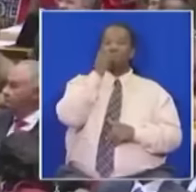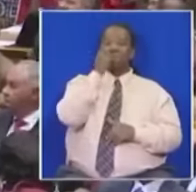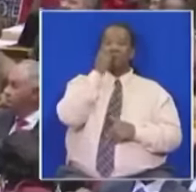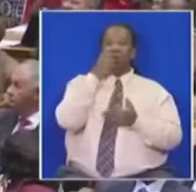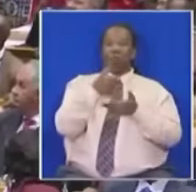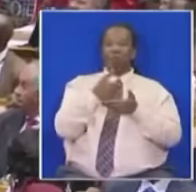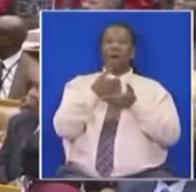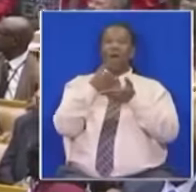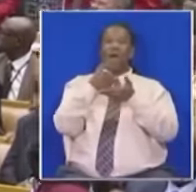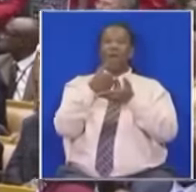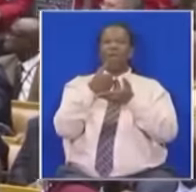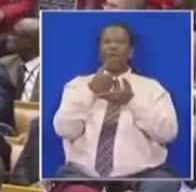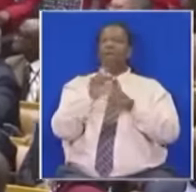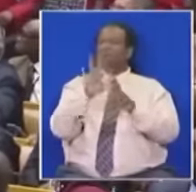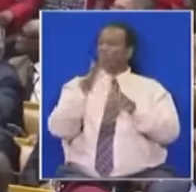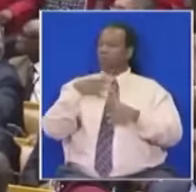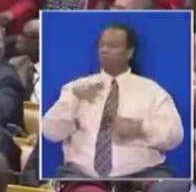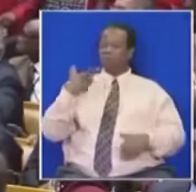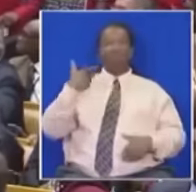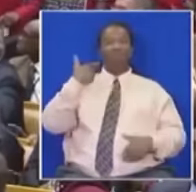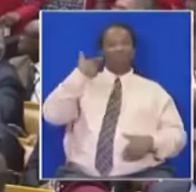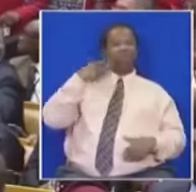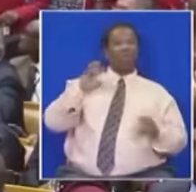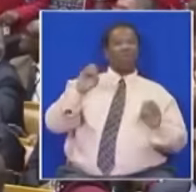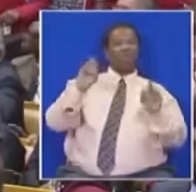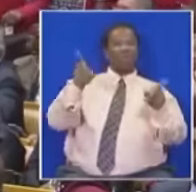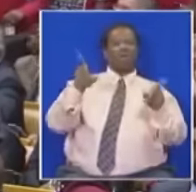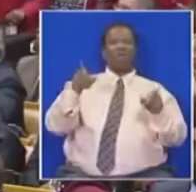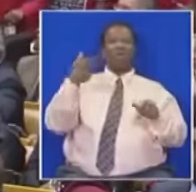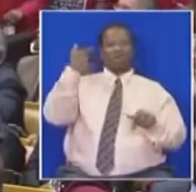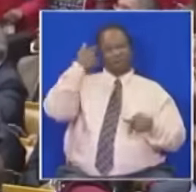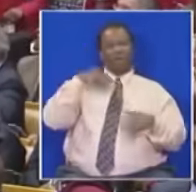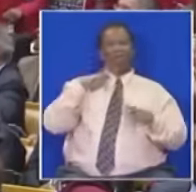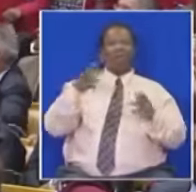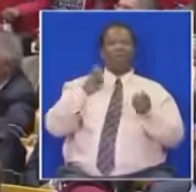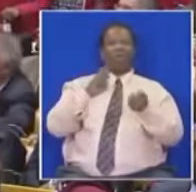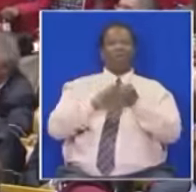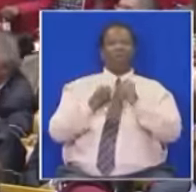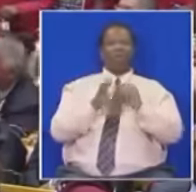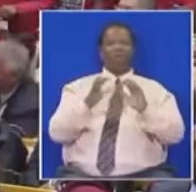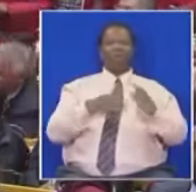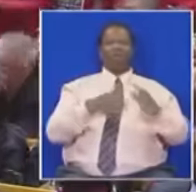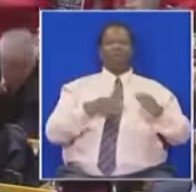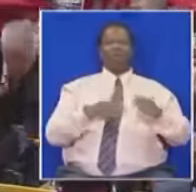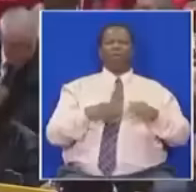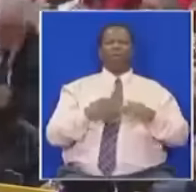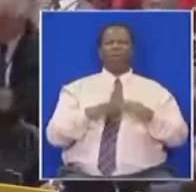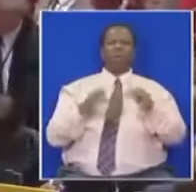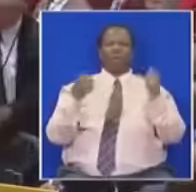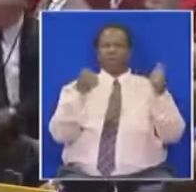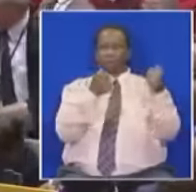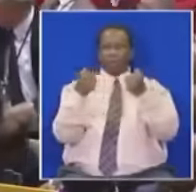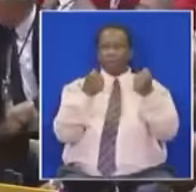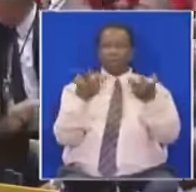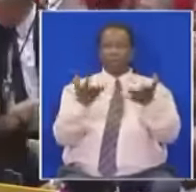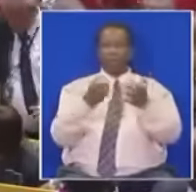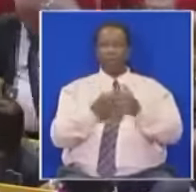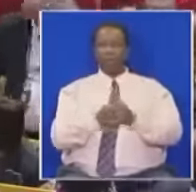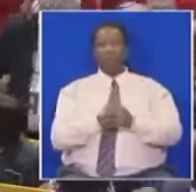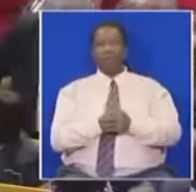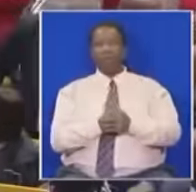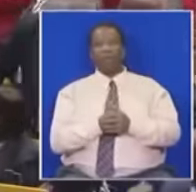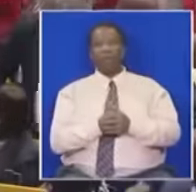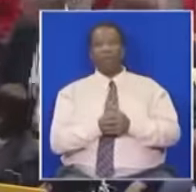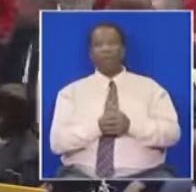I hope these gentlemen, you can kill me, it's fine, kill me. Just kill me, there's no problem, kill me.